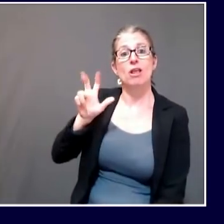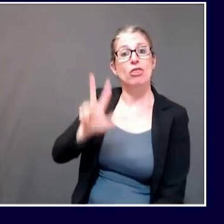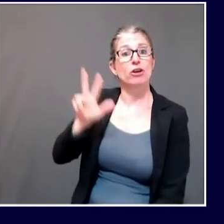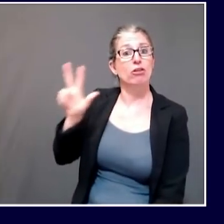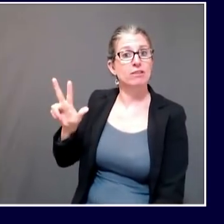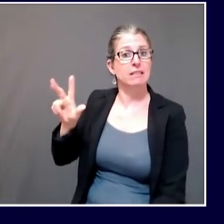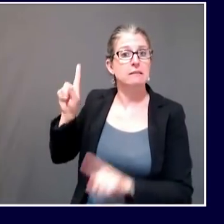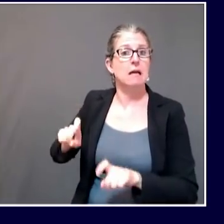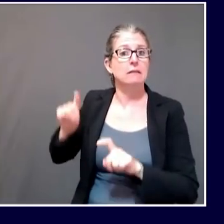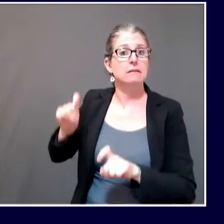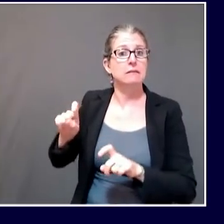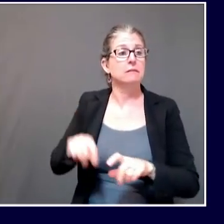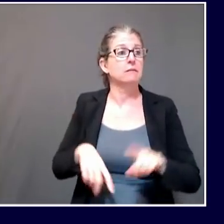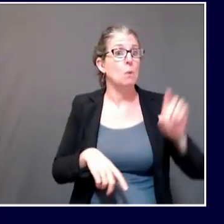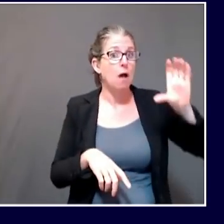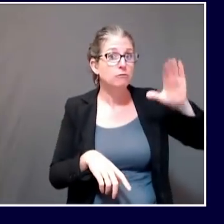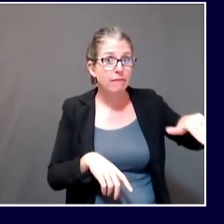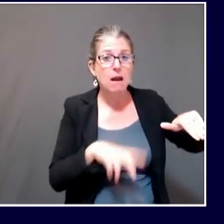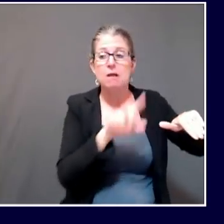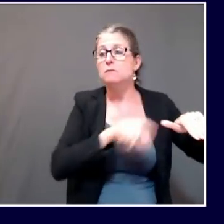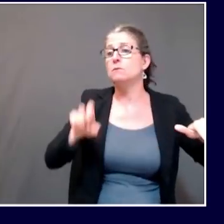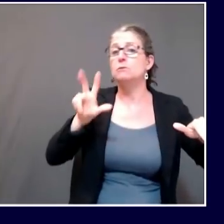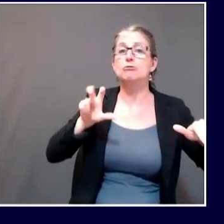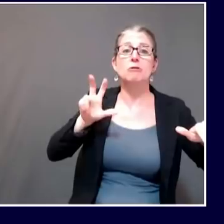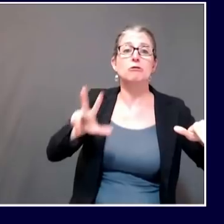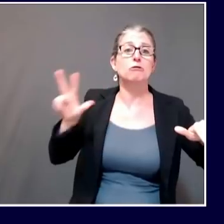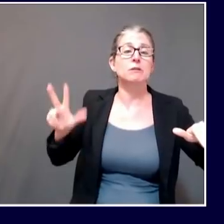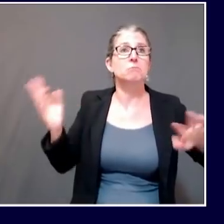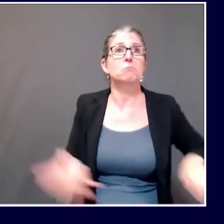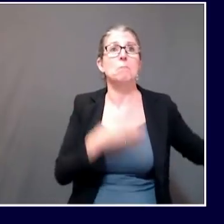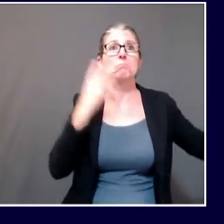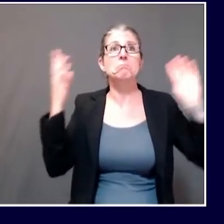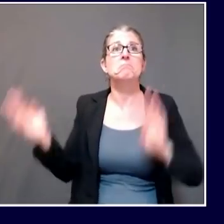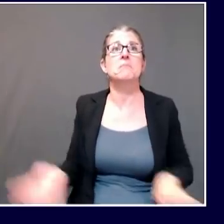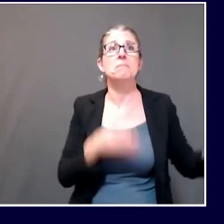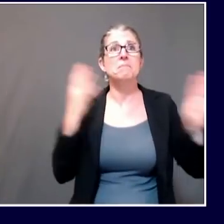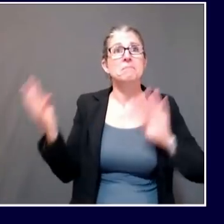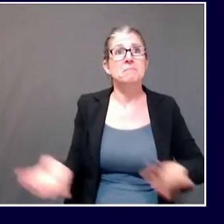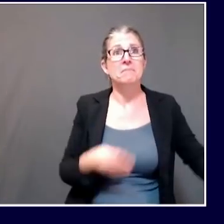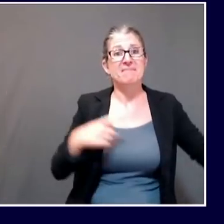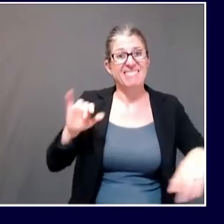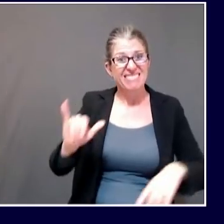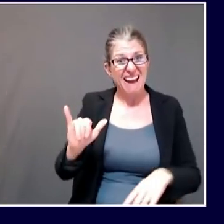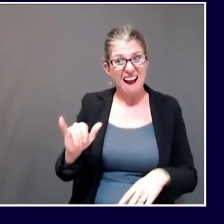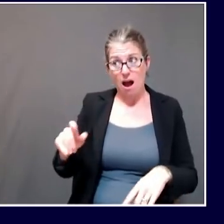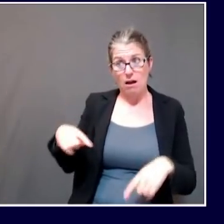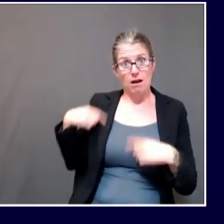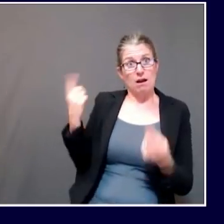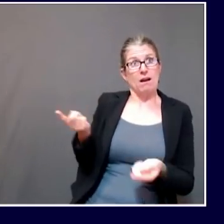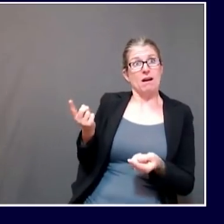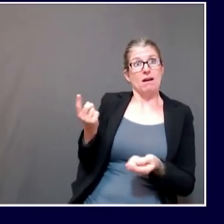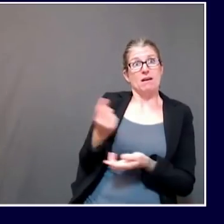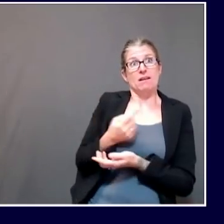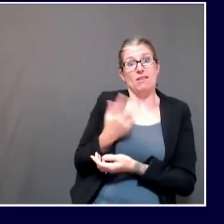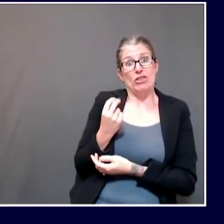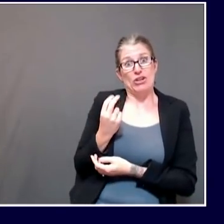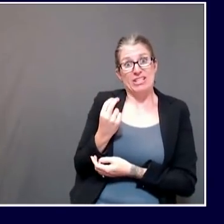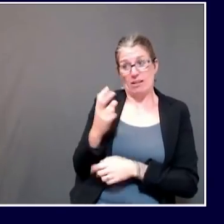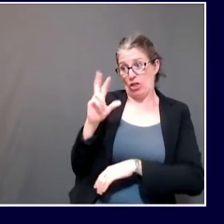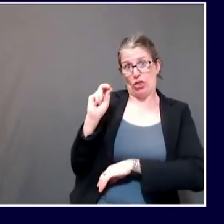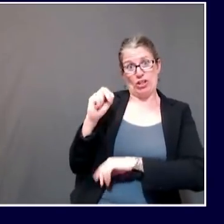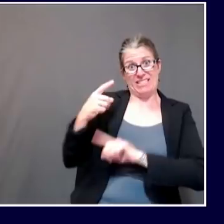that represents an 88% growth in testing volume in the past 30 days and a